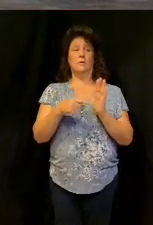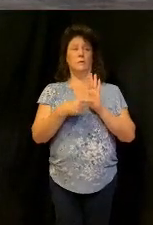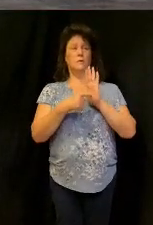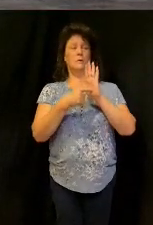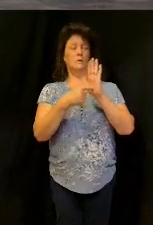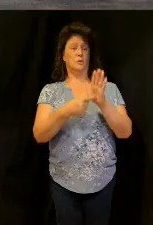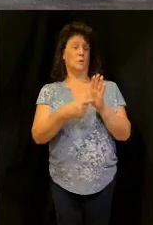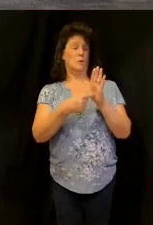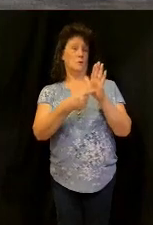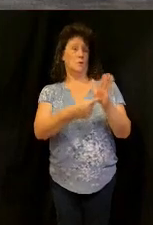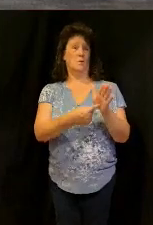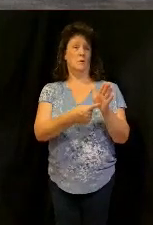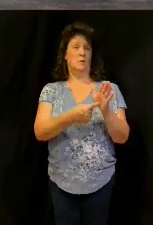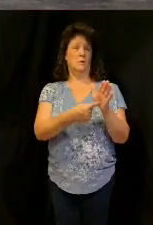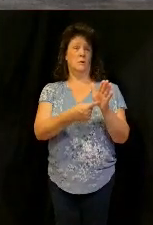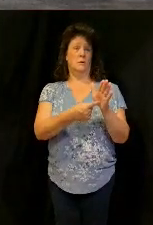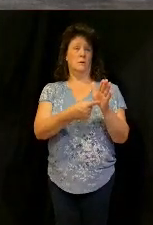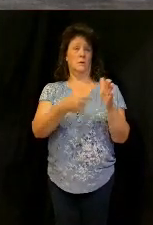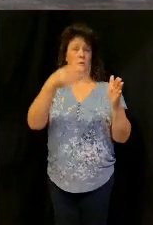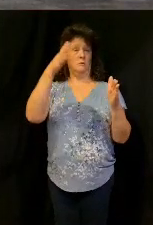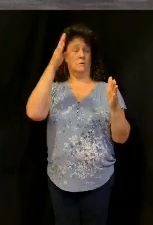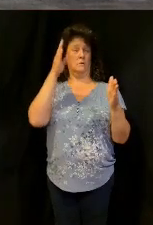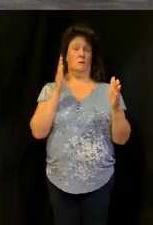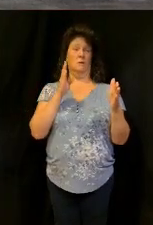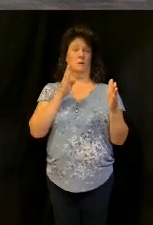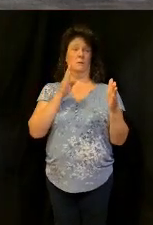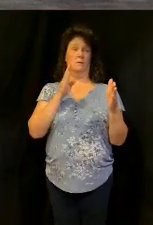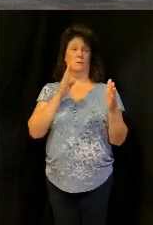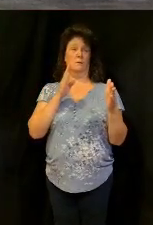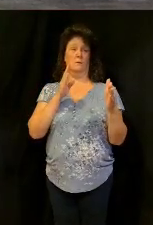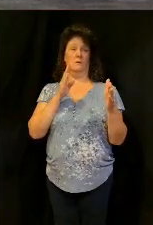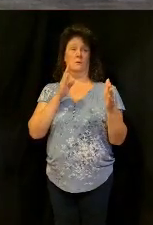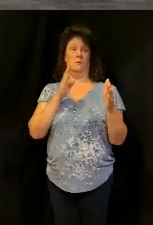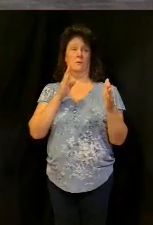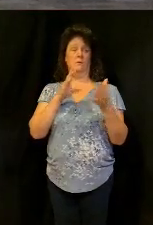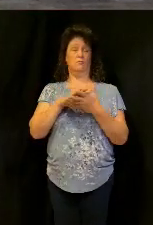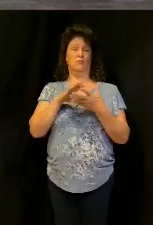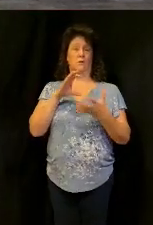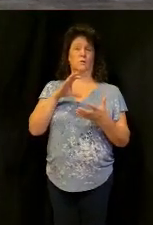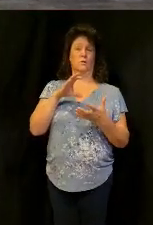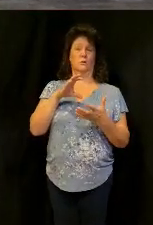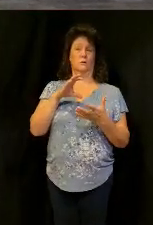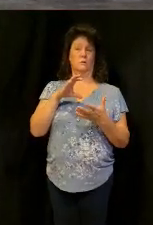deity of God the God of riches and wealth